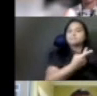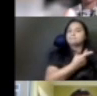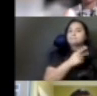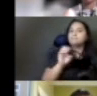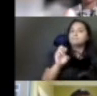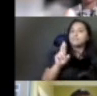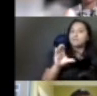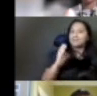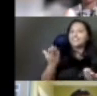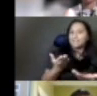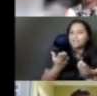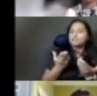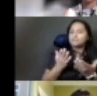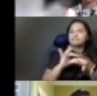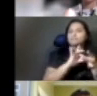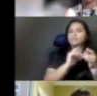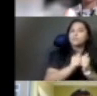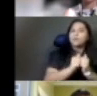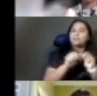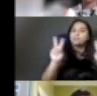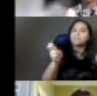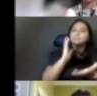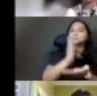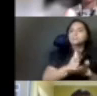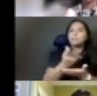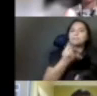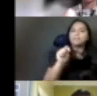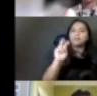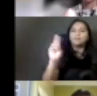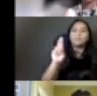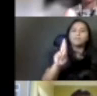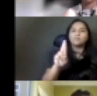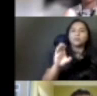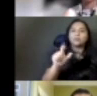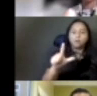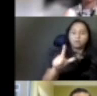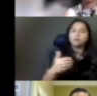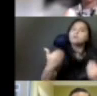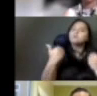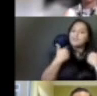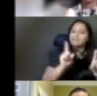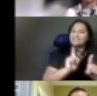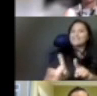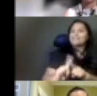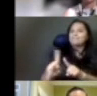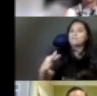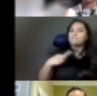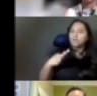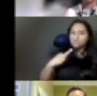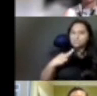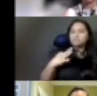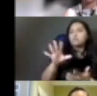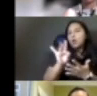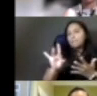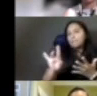Republican Recall. We do have a number of volunteer opportunities that are available. I do want to lift up the folks who came before us. These